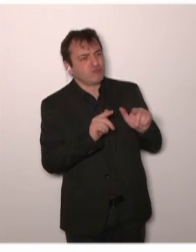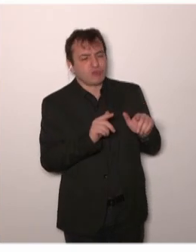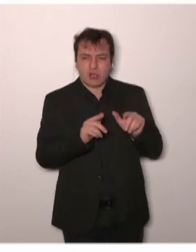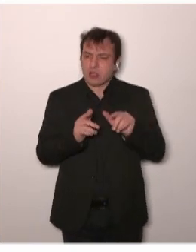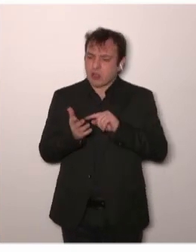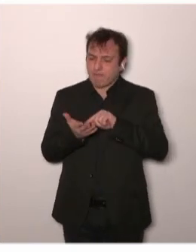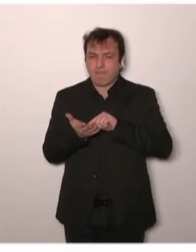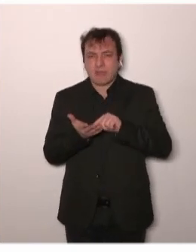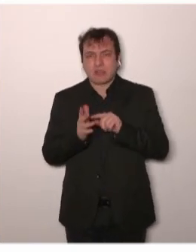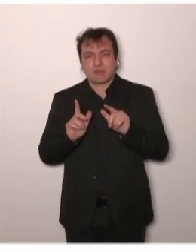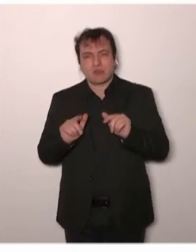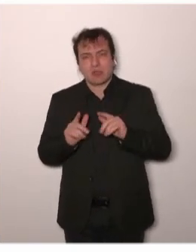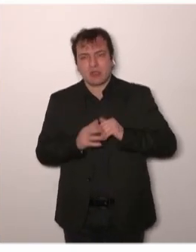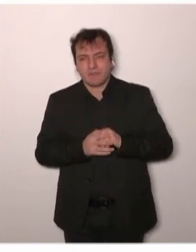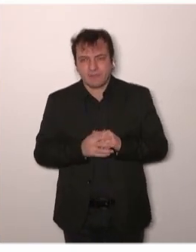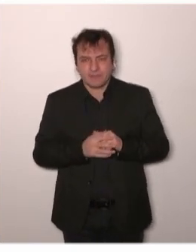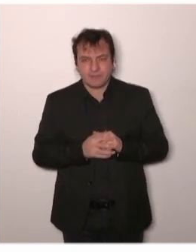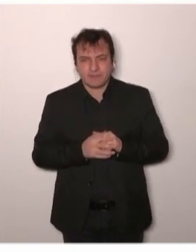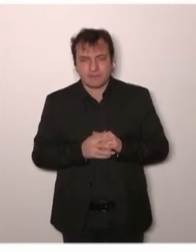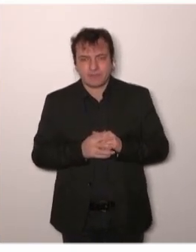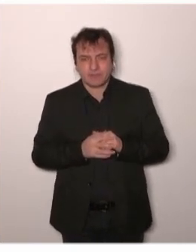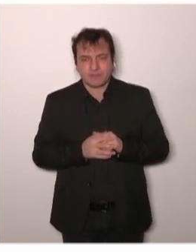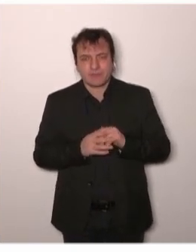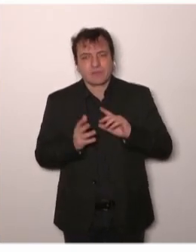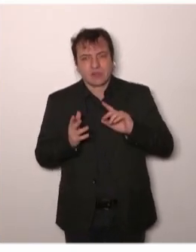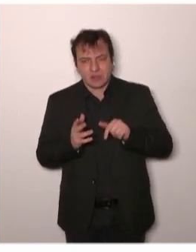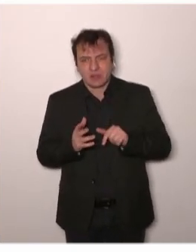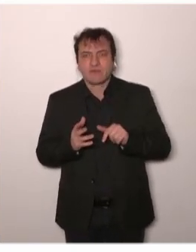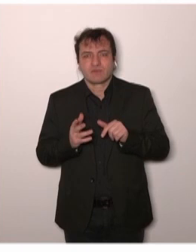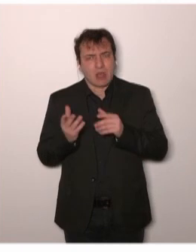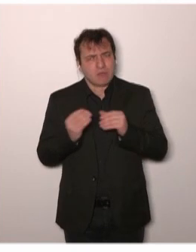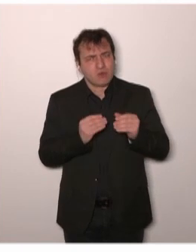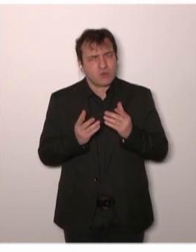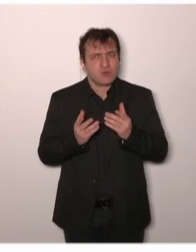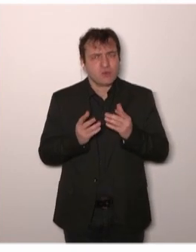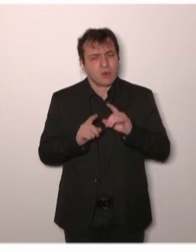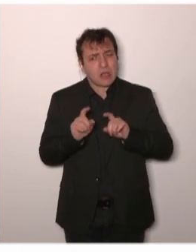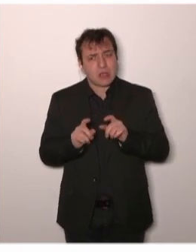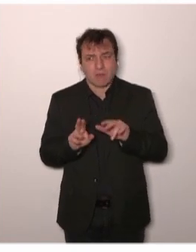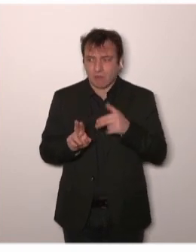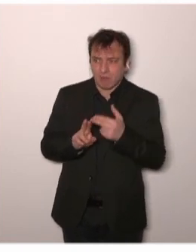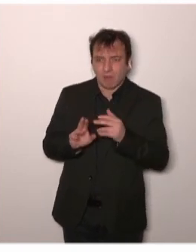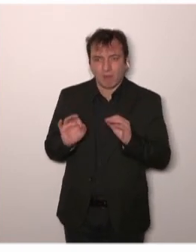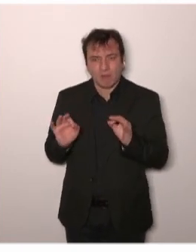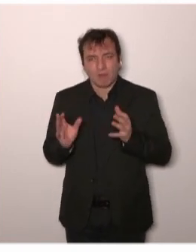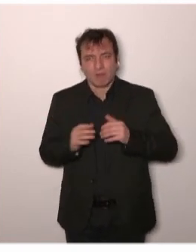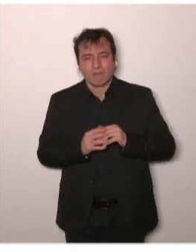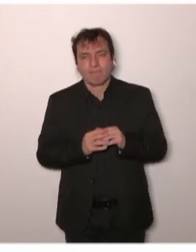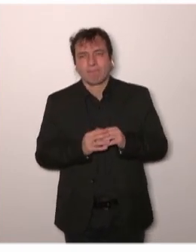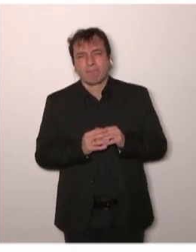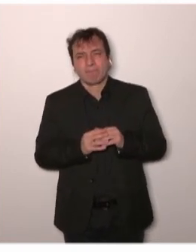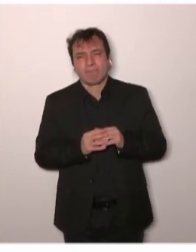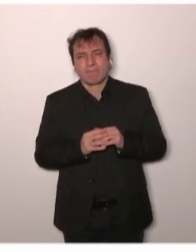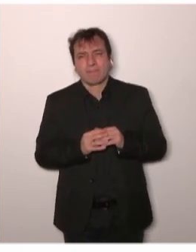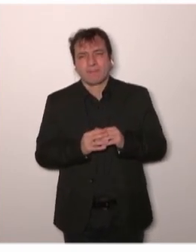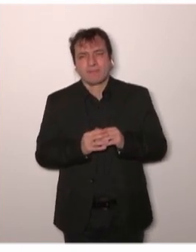are a number of questions which remain and which are not necessarily, of course, in the remit of the commercial sector. First of all,